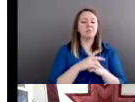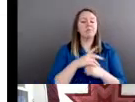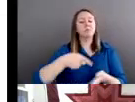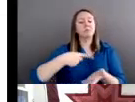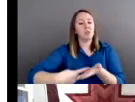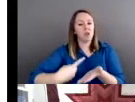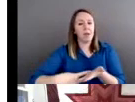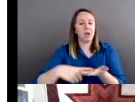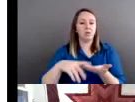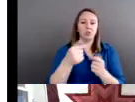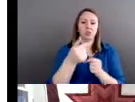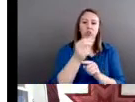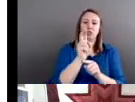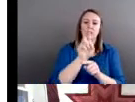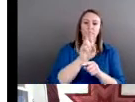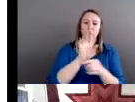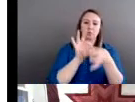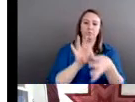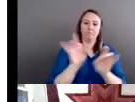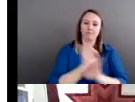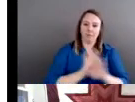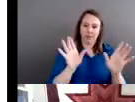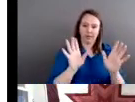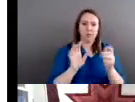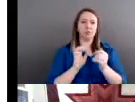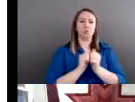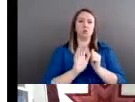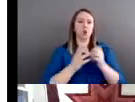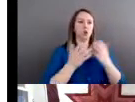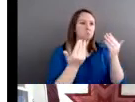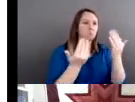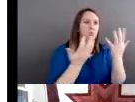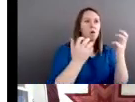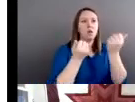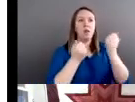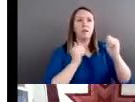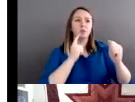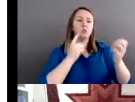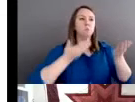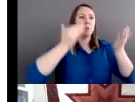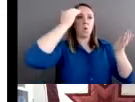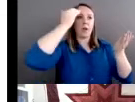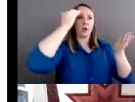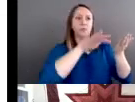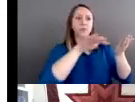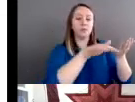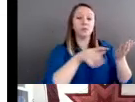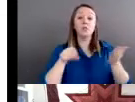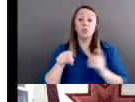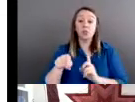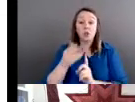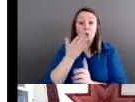violence in her efforts to raise awareness. She was a well known lecturer. She was oftentimes